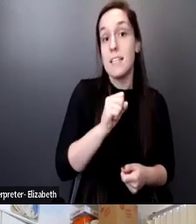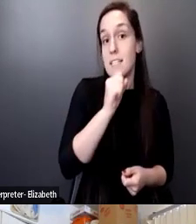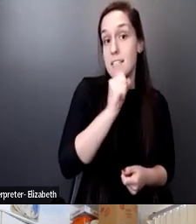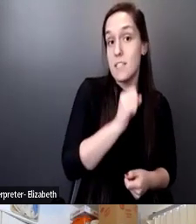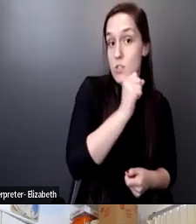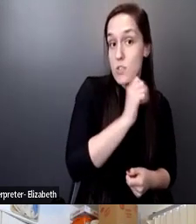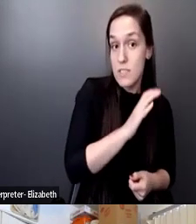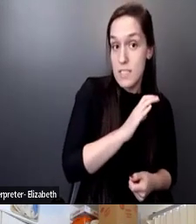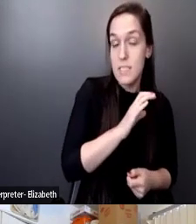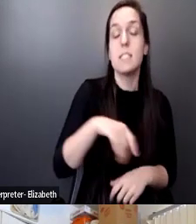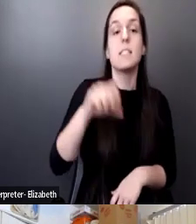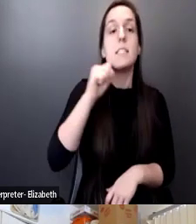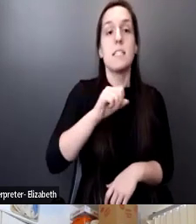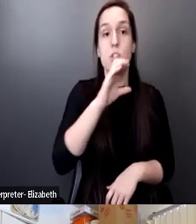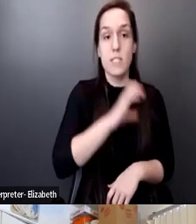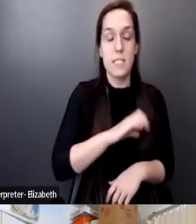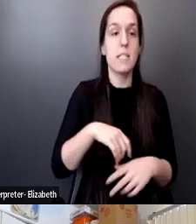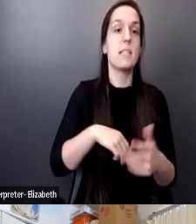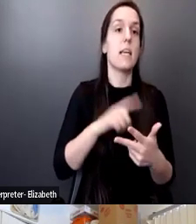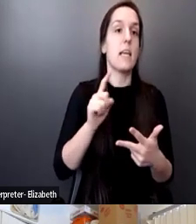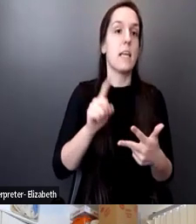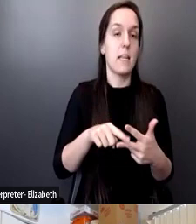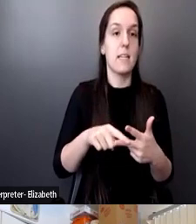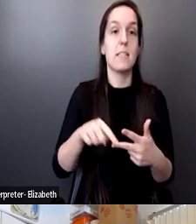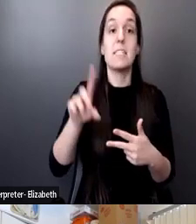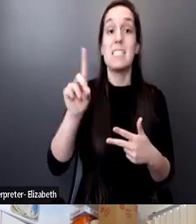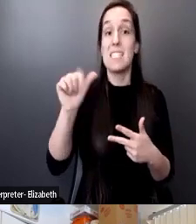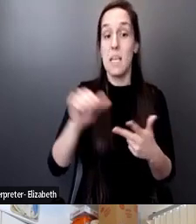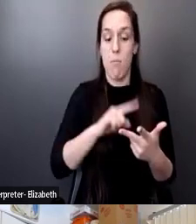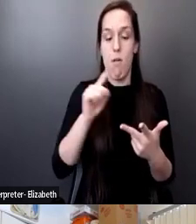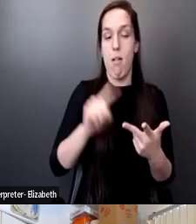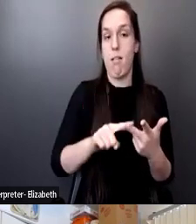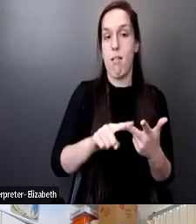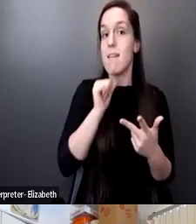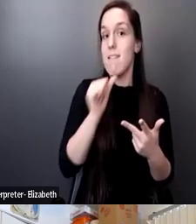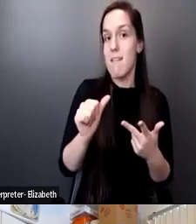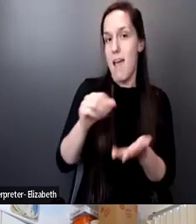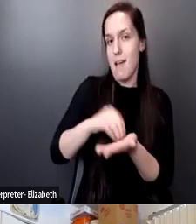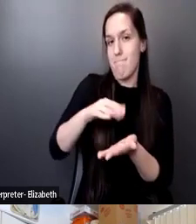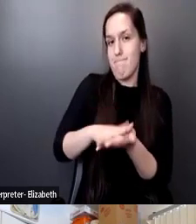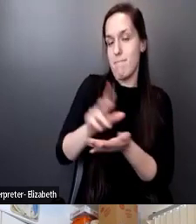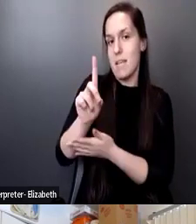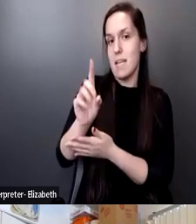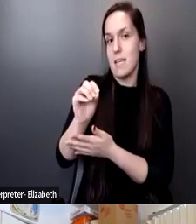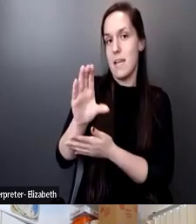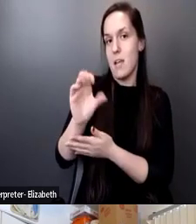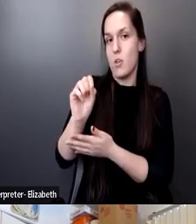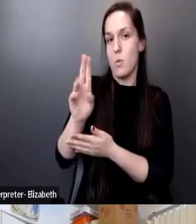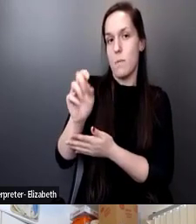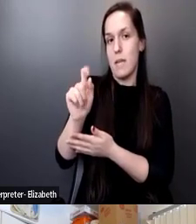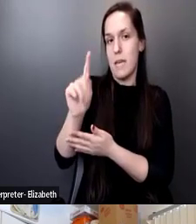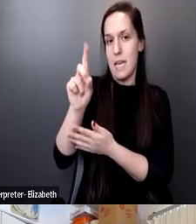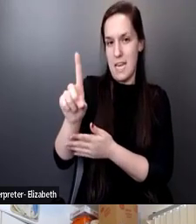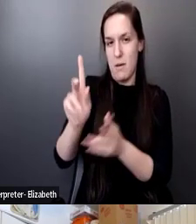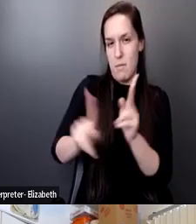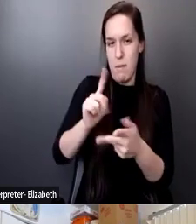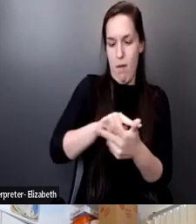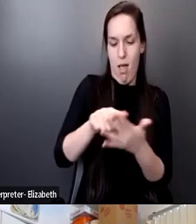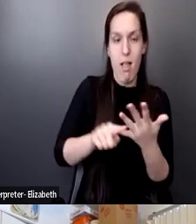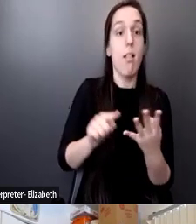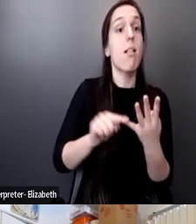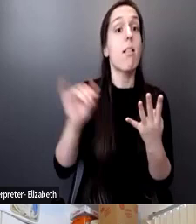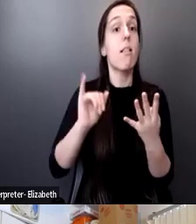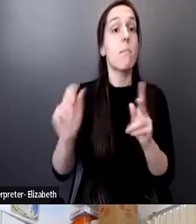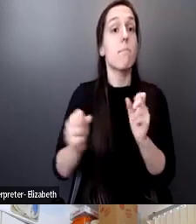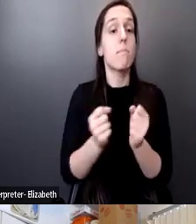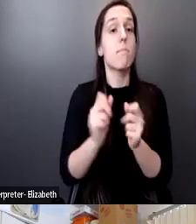and undocumented members of that community in particular, and people without transportation. So she kind of set on out on a personal